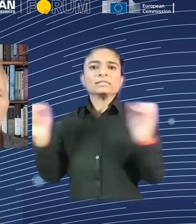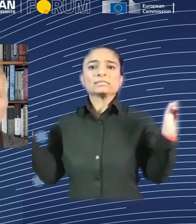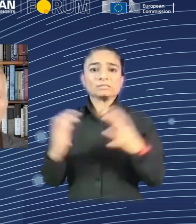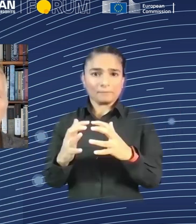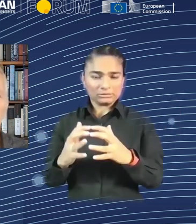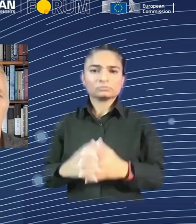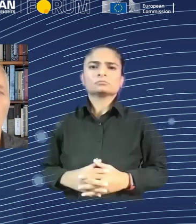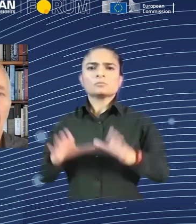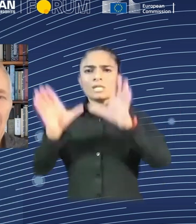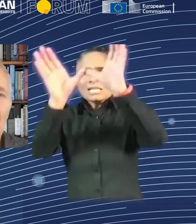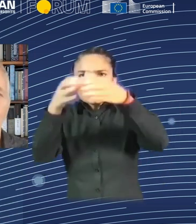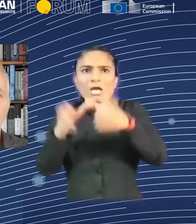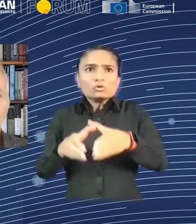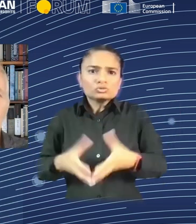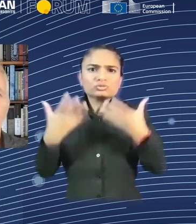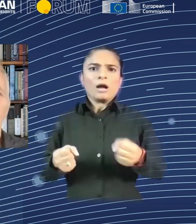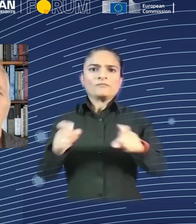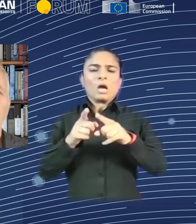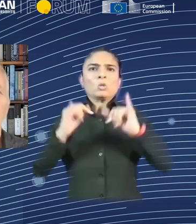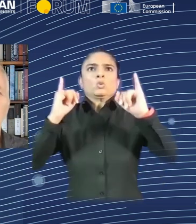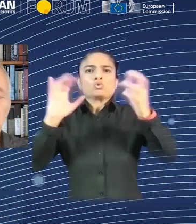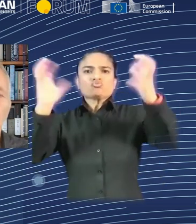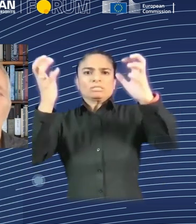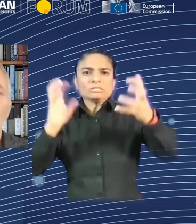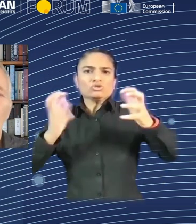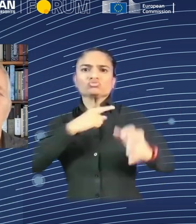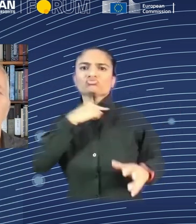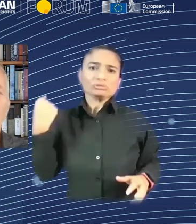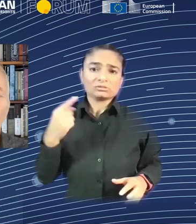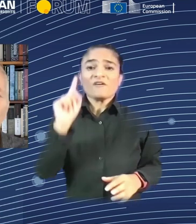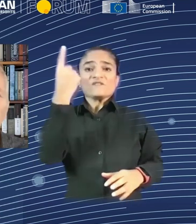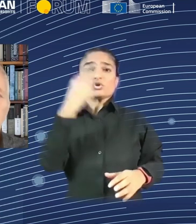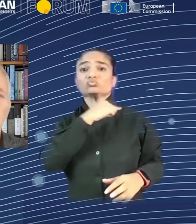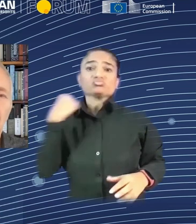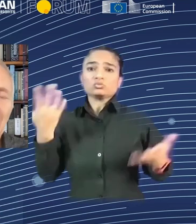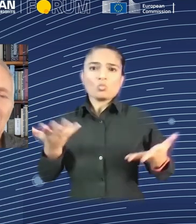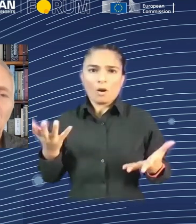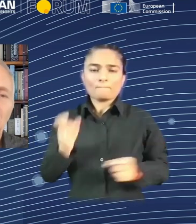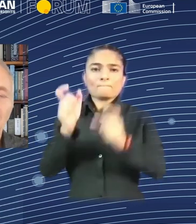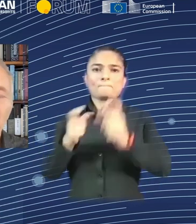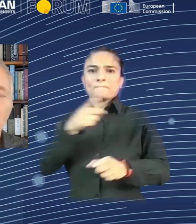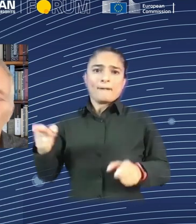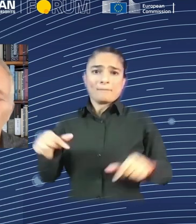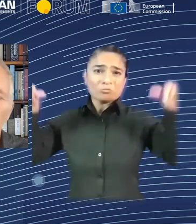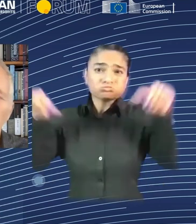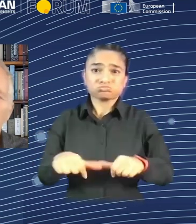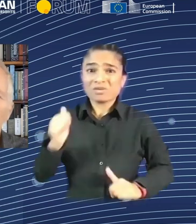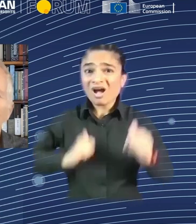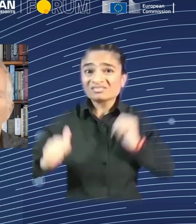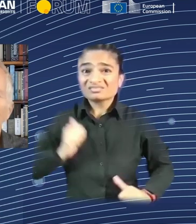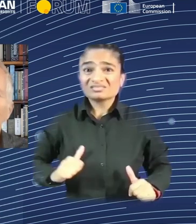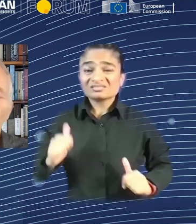misuse risks, know, bad actors. And the second are loss of control risks. And I actually think these two things